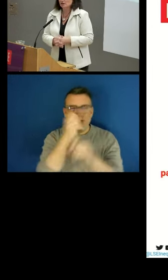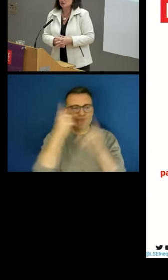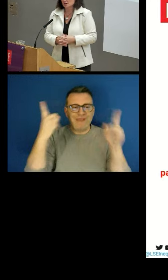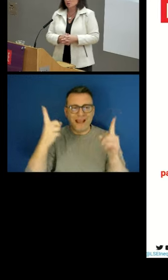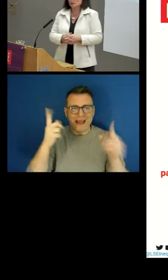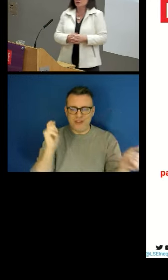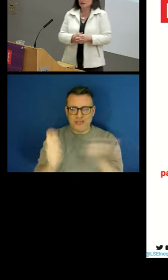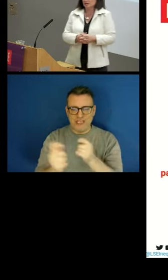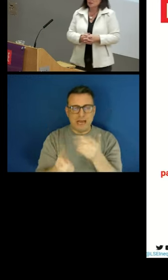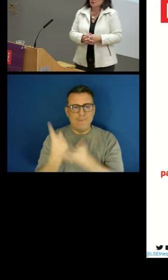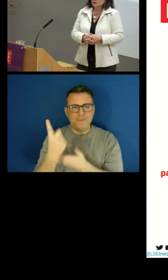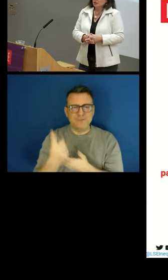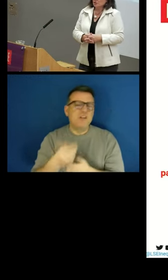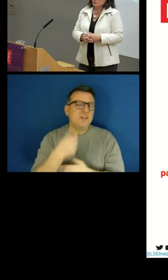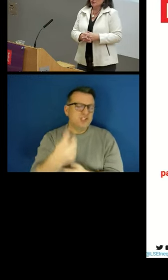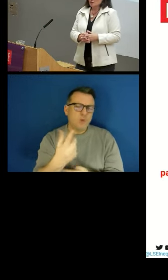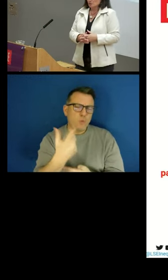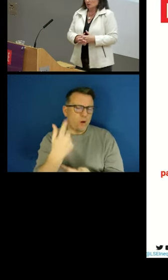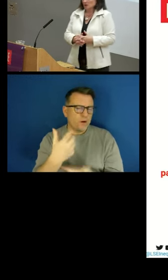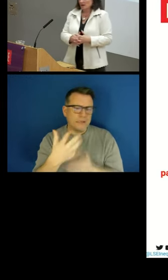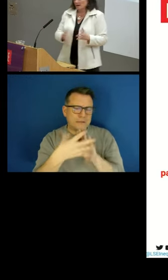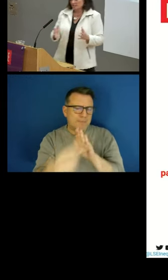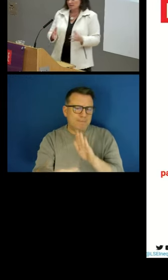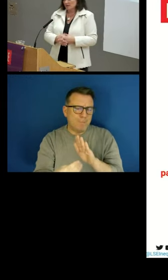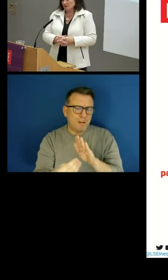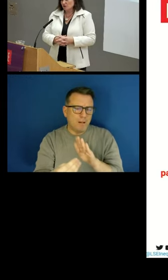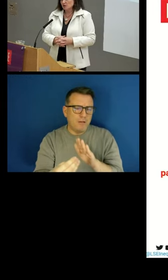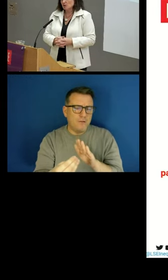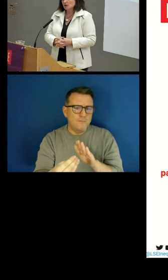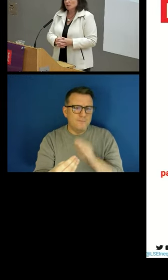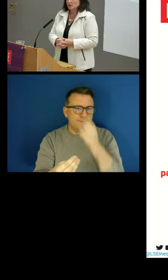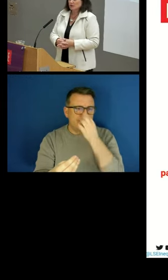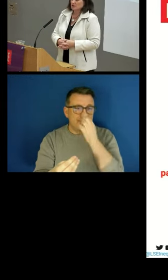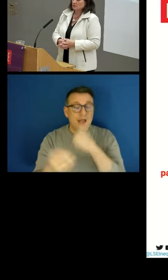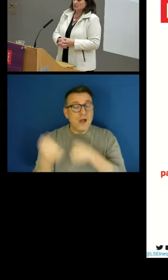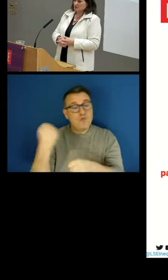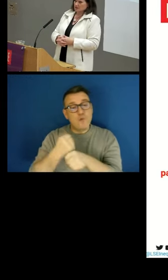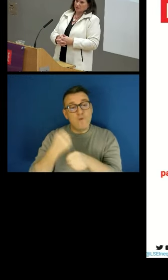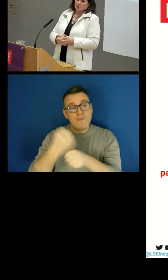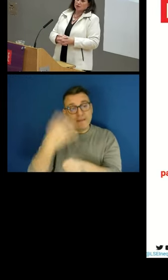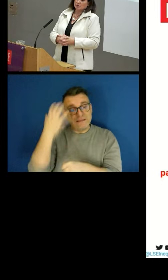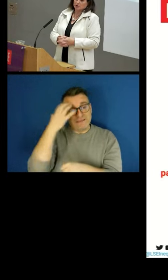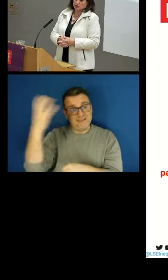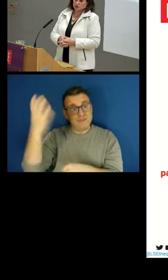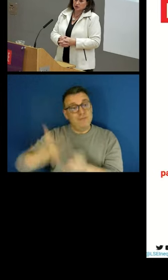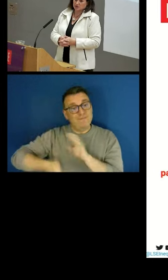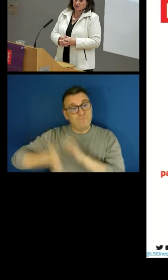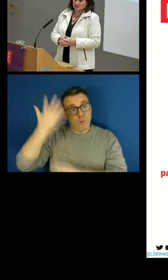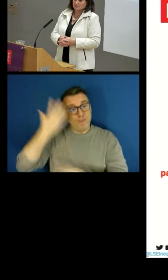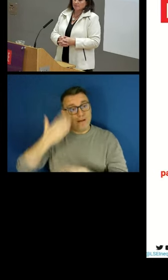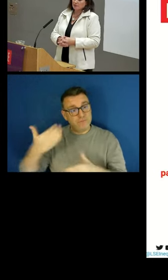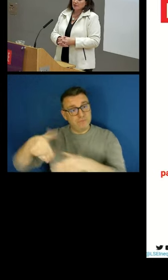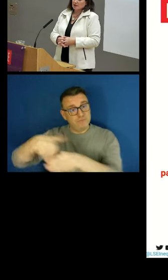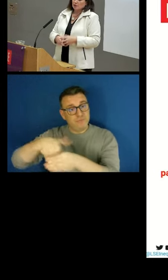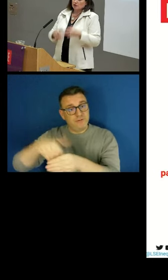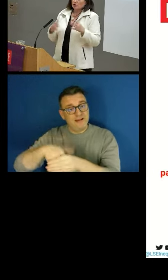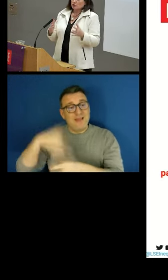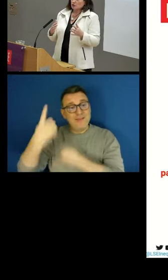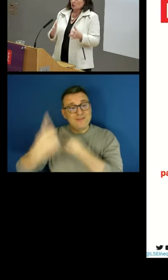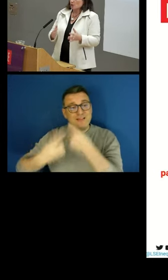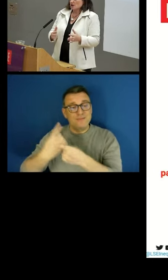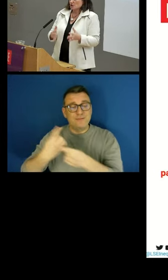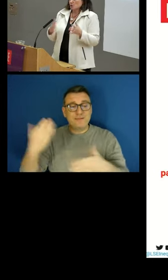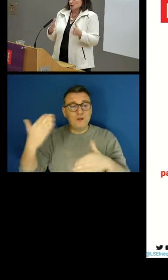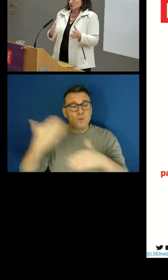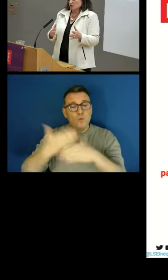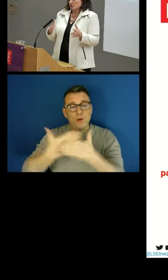anecdotal example of that is, for example, a government that I used to work with that implemented an unemployment insurance system, which of